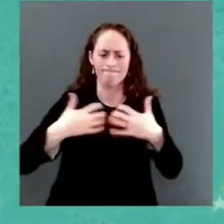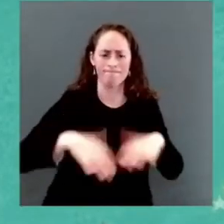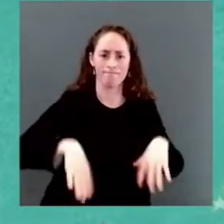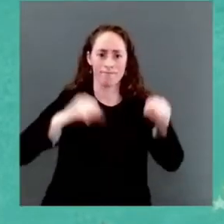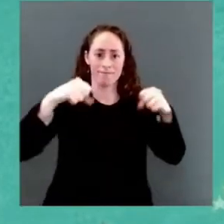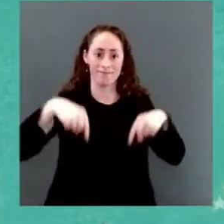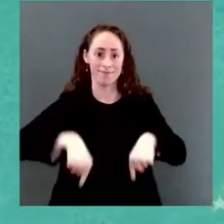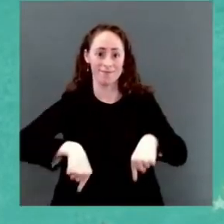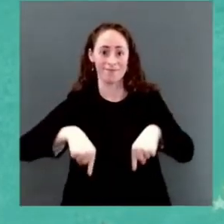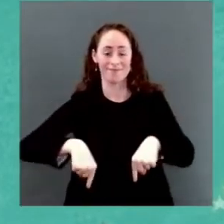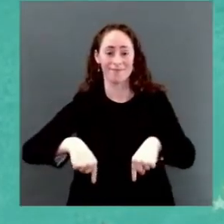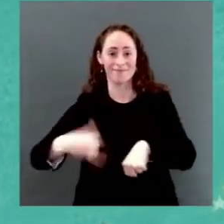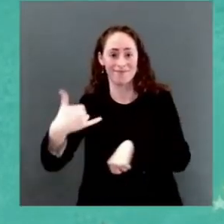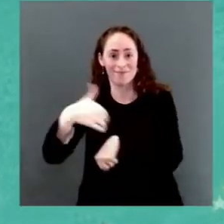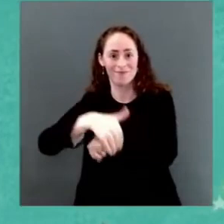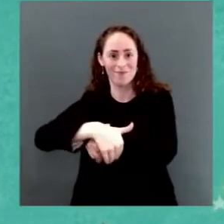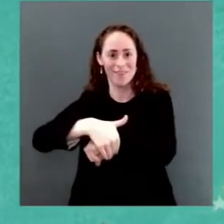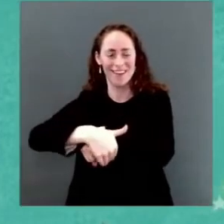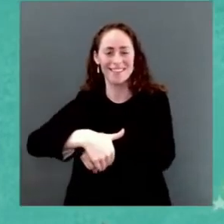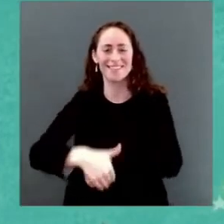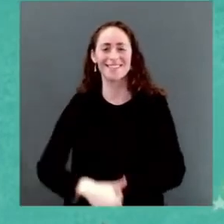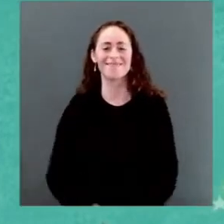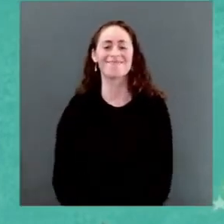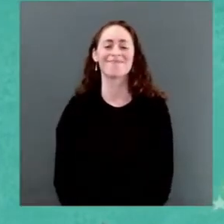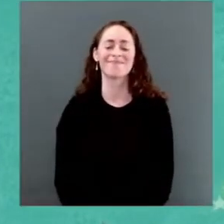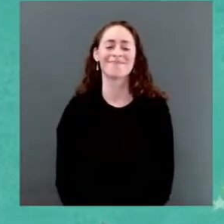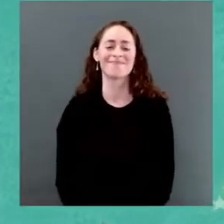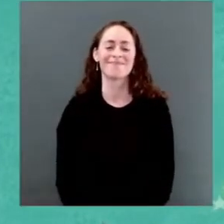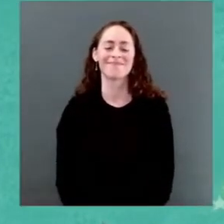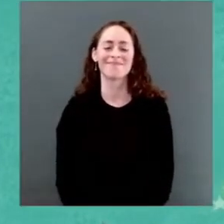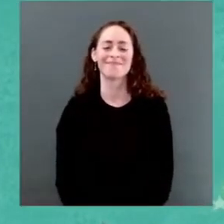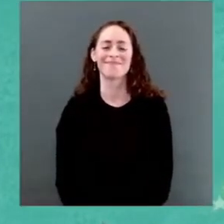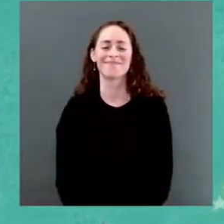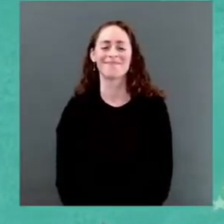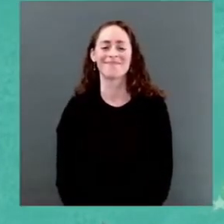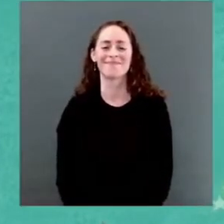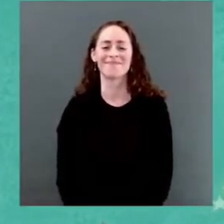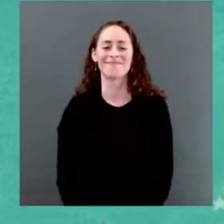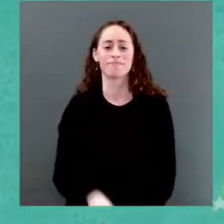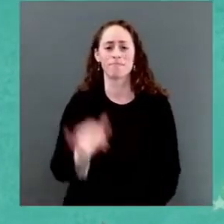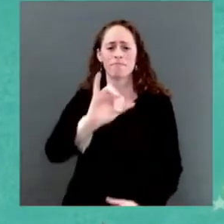frontline workers. It's an honor to be with so many of you this evening.